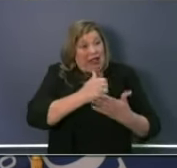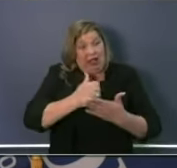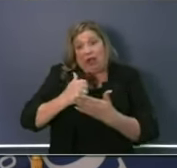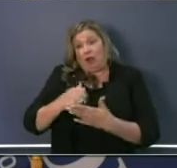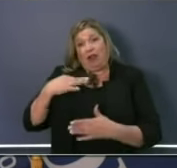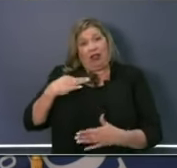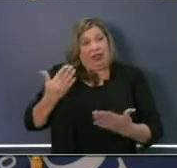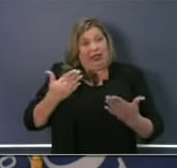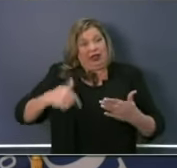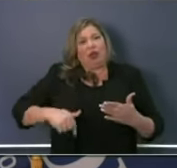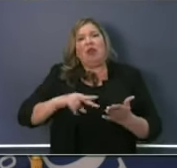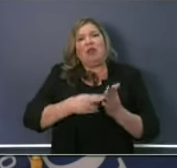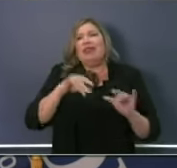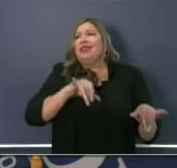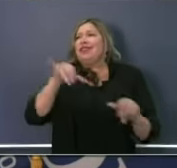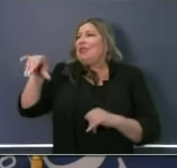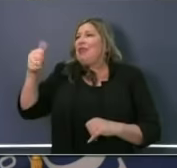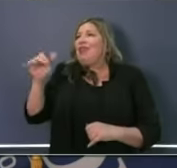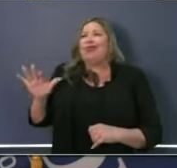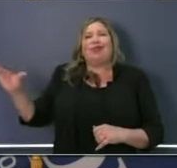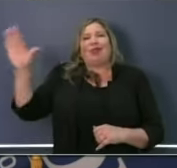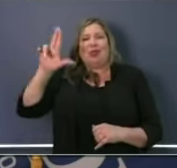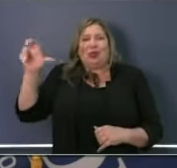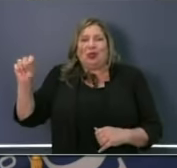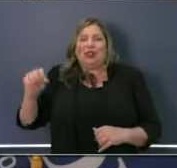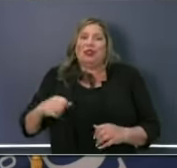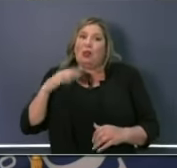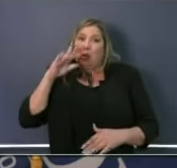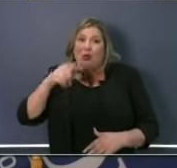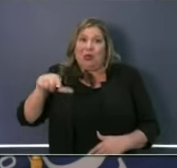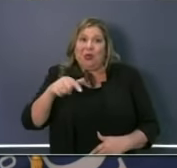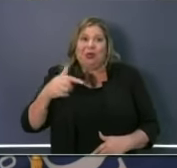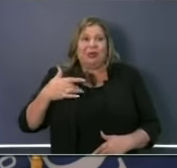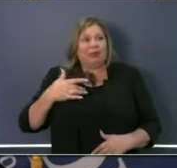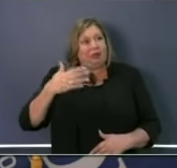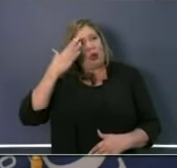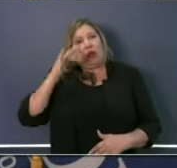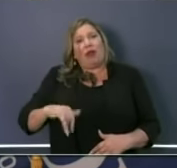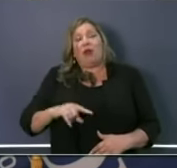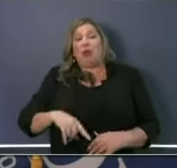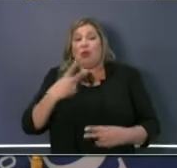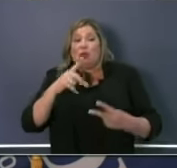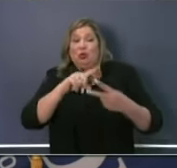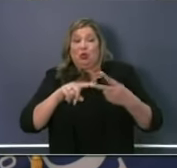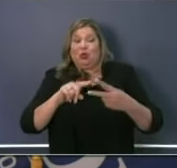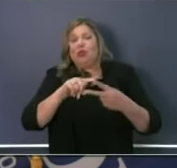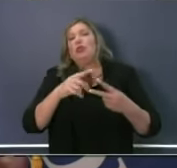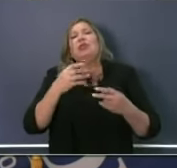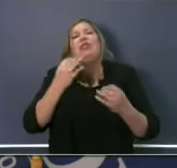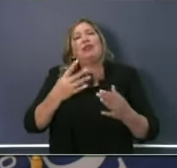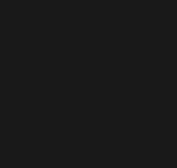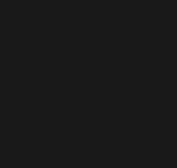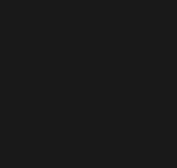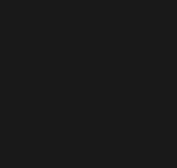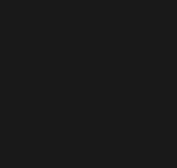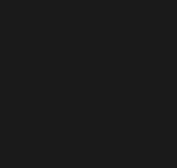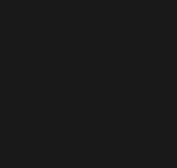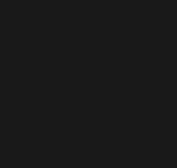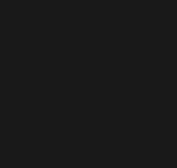so I just, I hope folks know that. And those are just two very specific proof points.